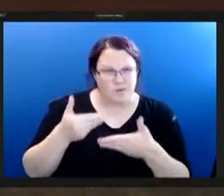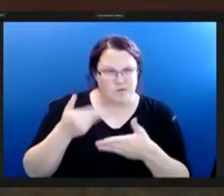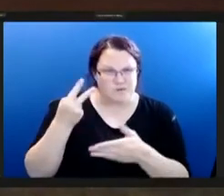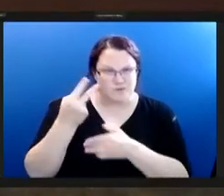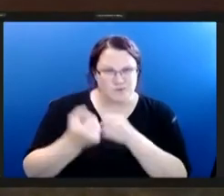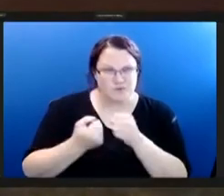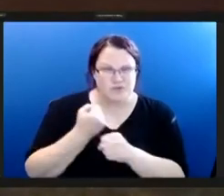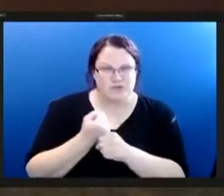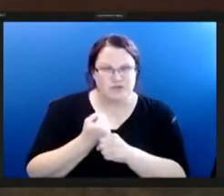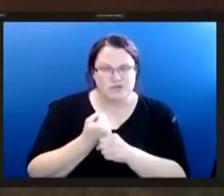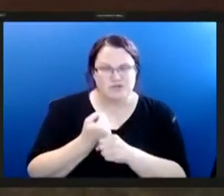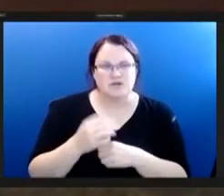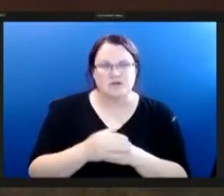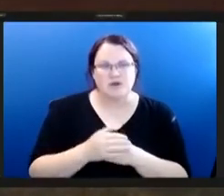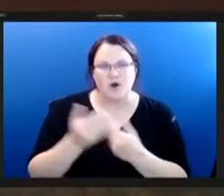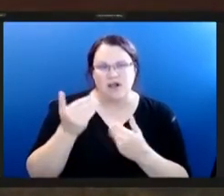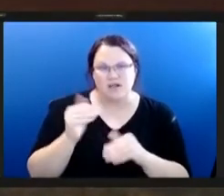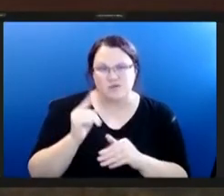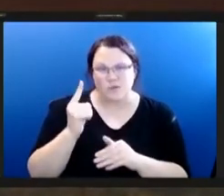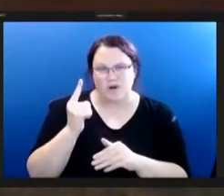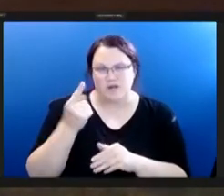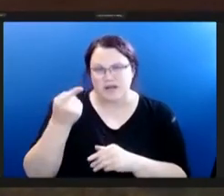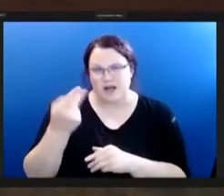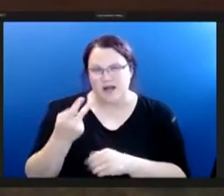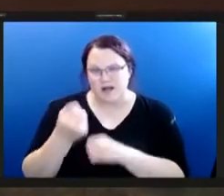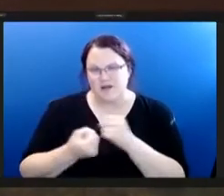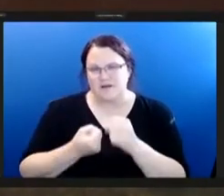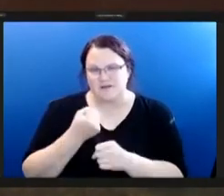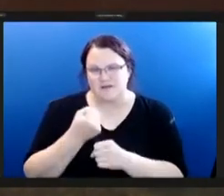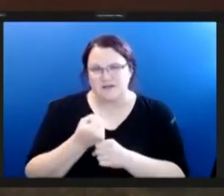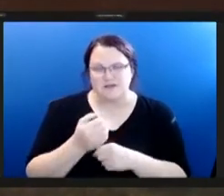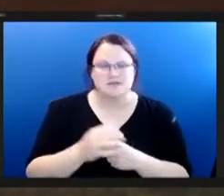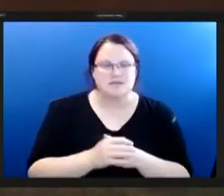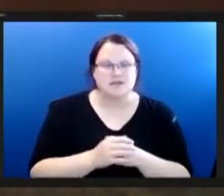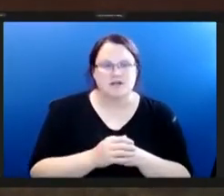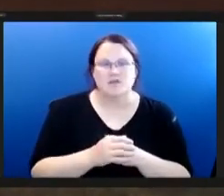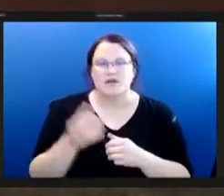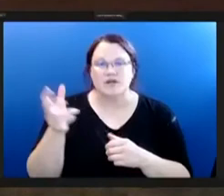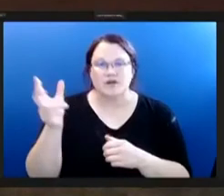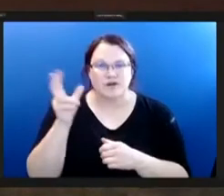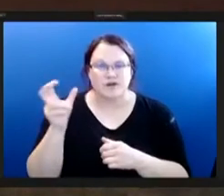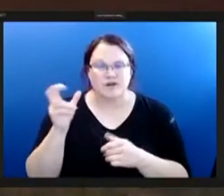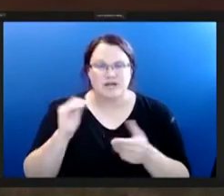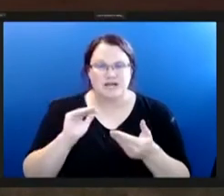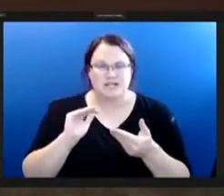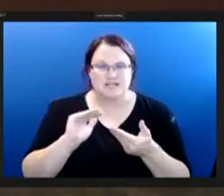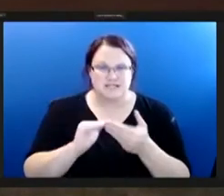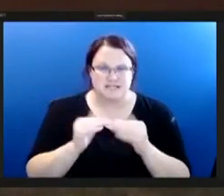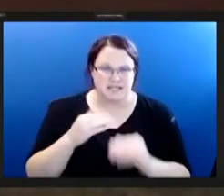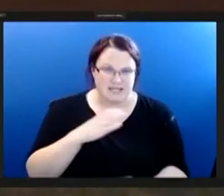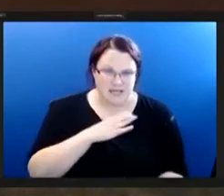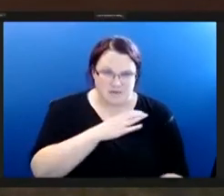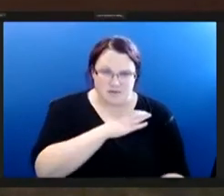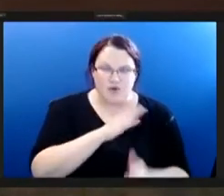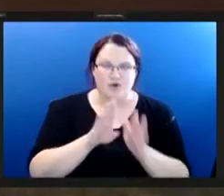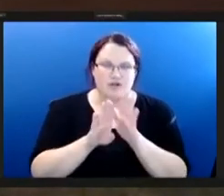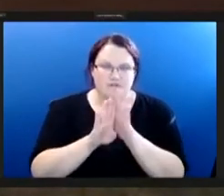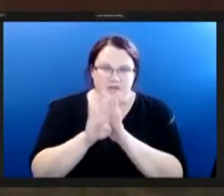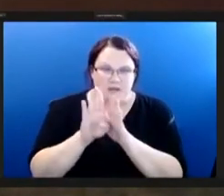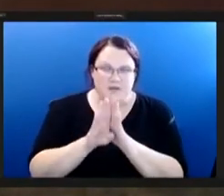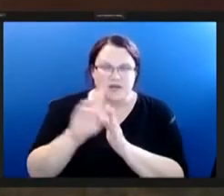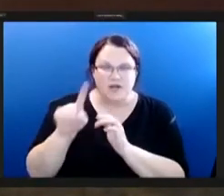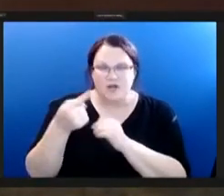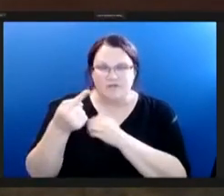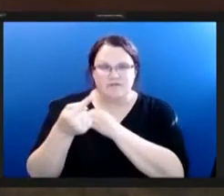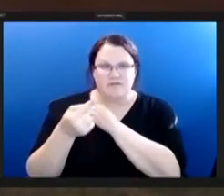a half i believe of testimony we've heard at city council especially um as council was developing the um first received to